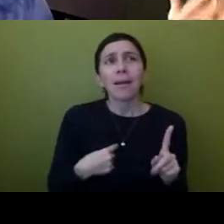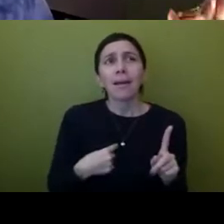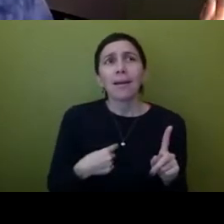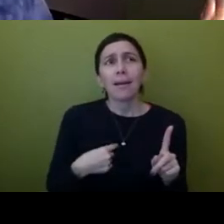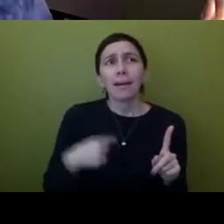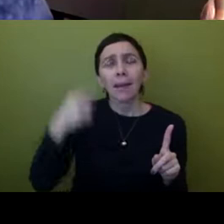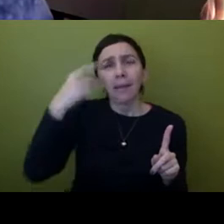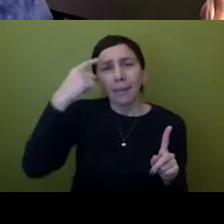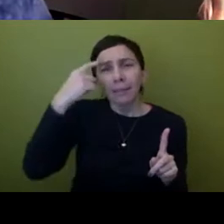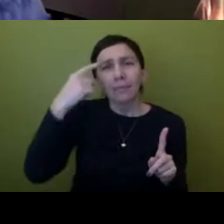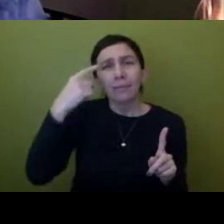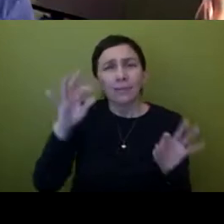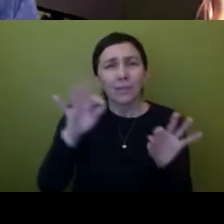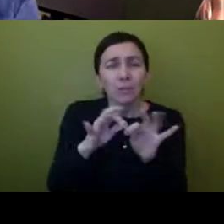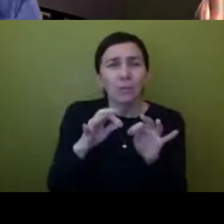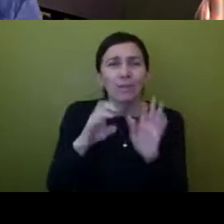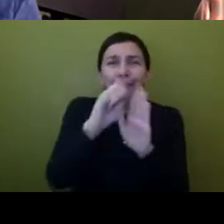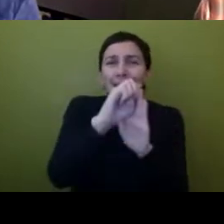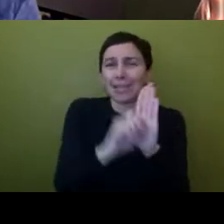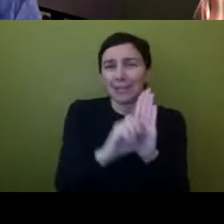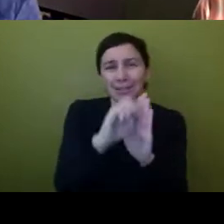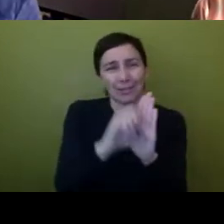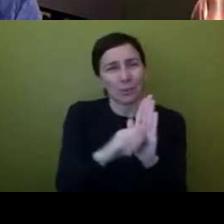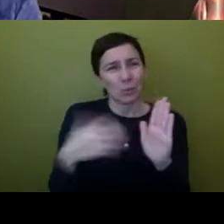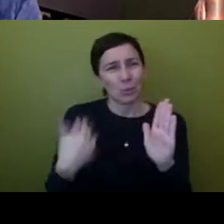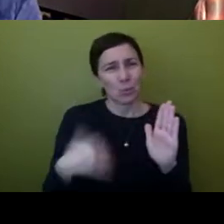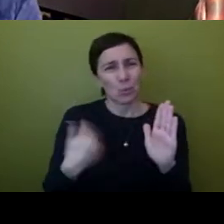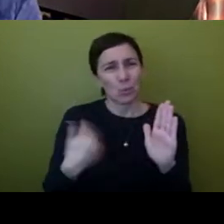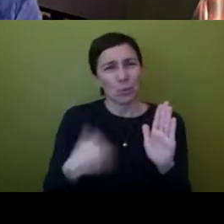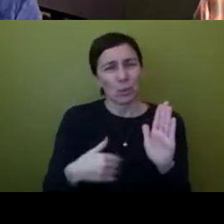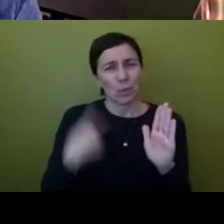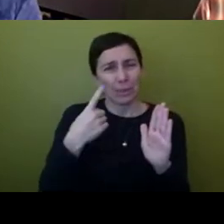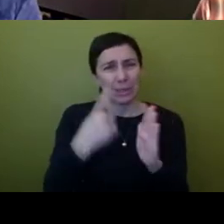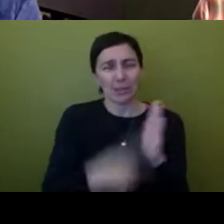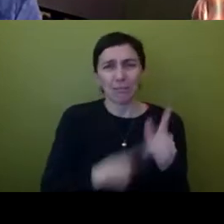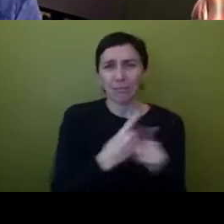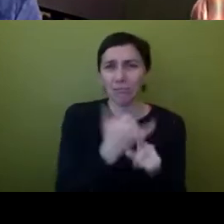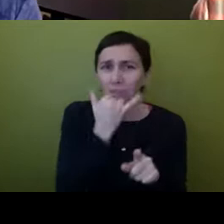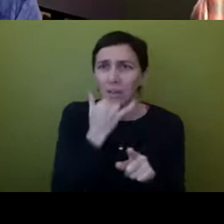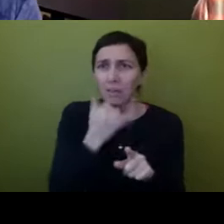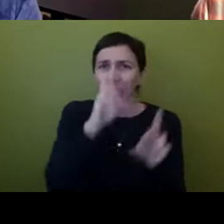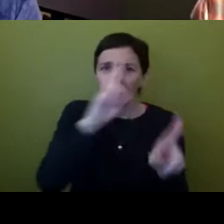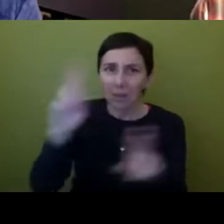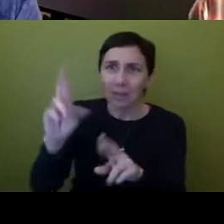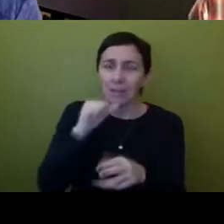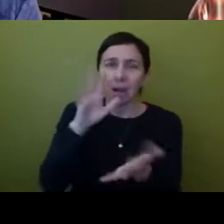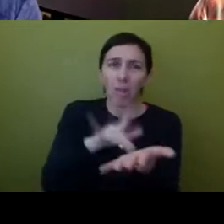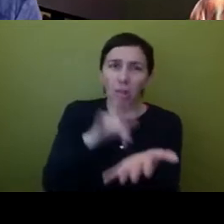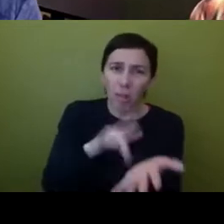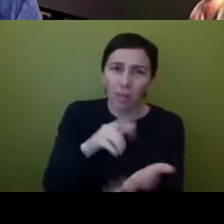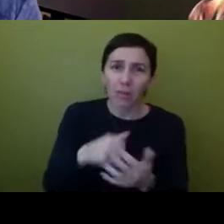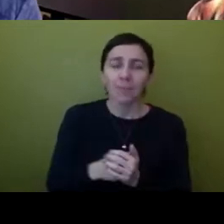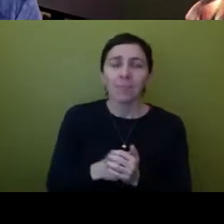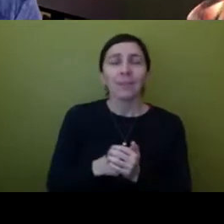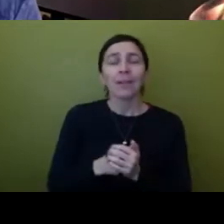the ethics of it is is what this all kind of points to in the end you know we we can't stop influence um